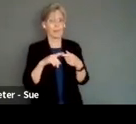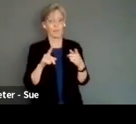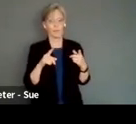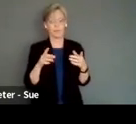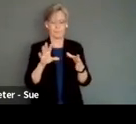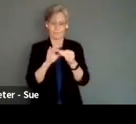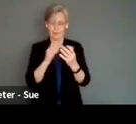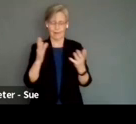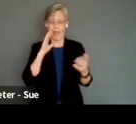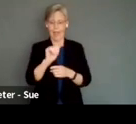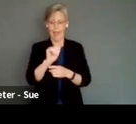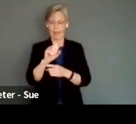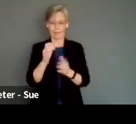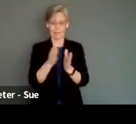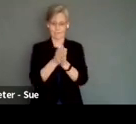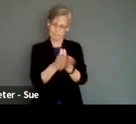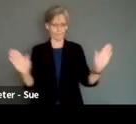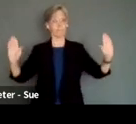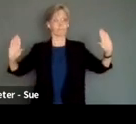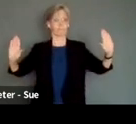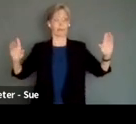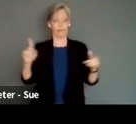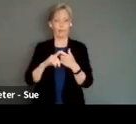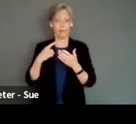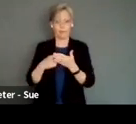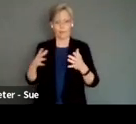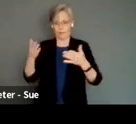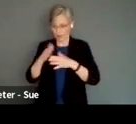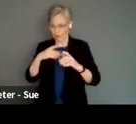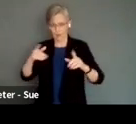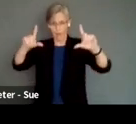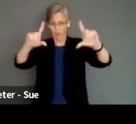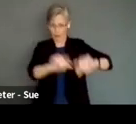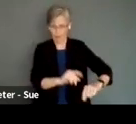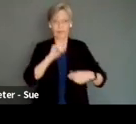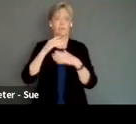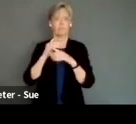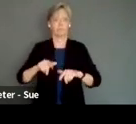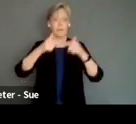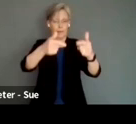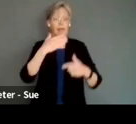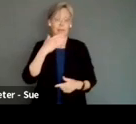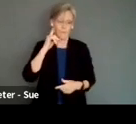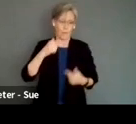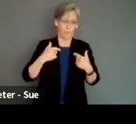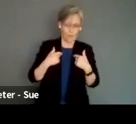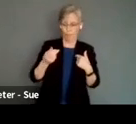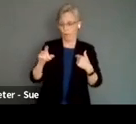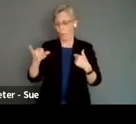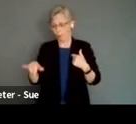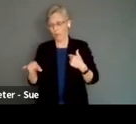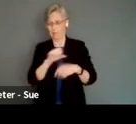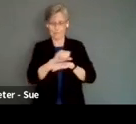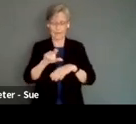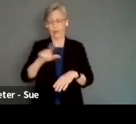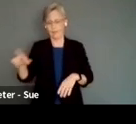access spectrum a little bit beyond the norm. I'm going to close the sharing and turn it over to you. Thank you for this opportunity. On behalf of me, Ollie Stagelift and our